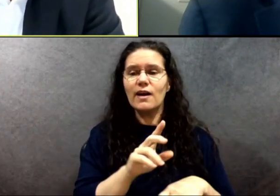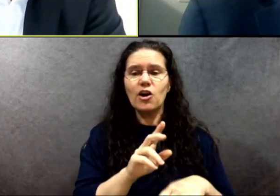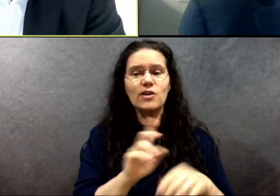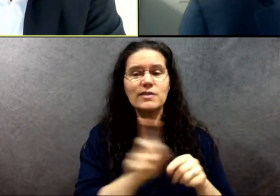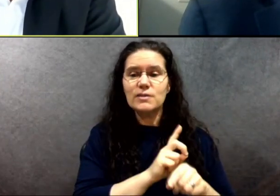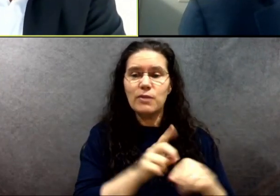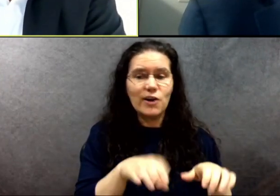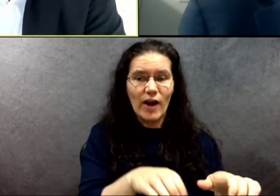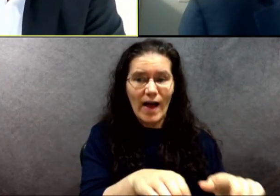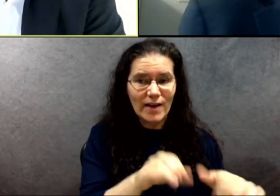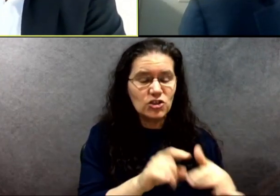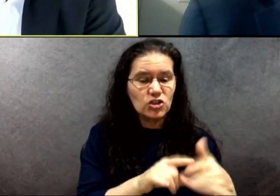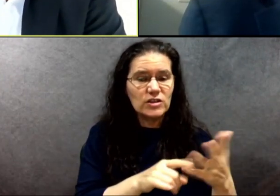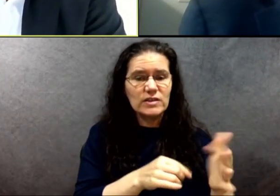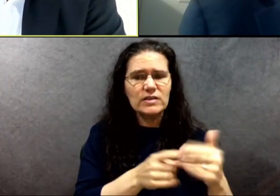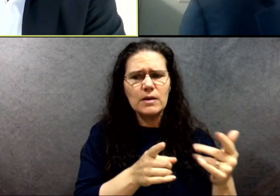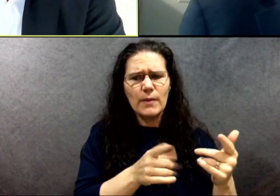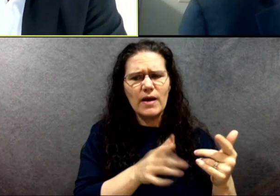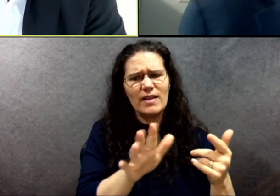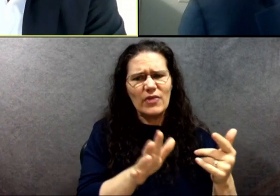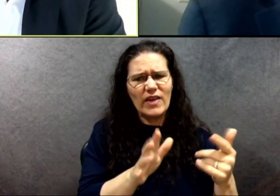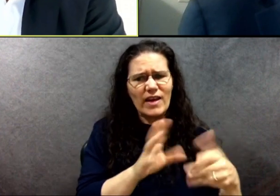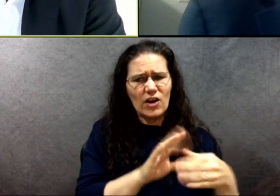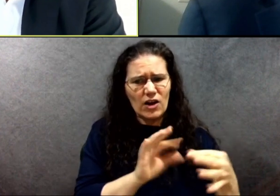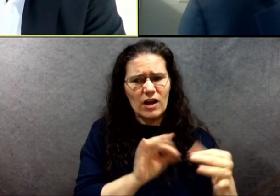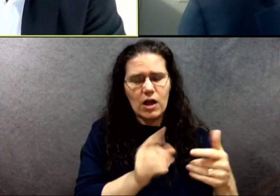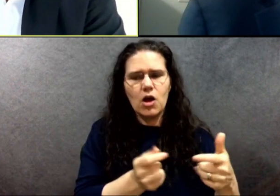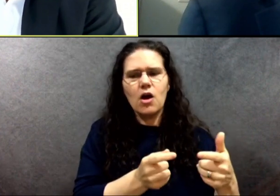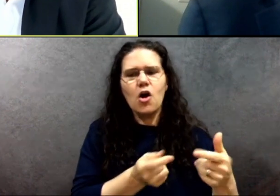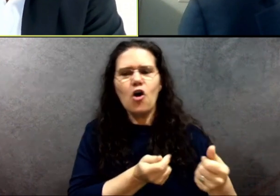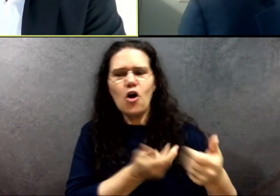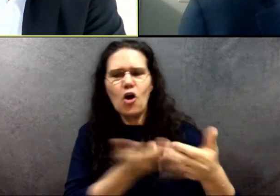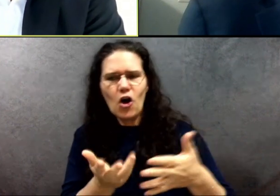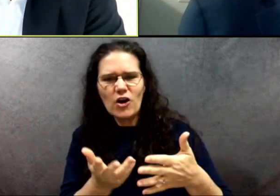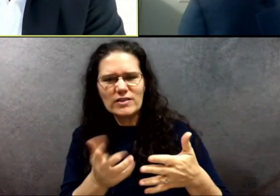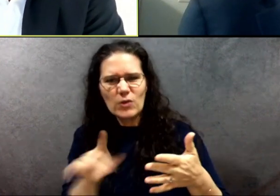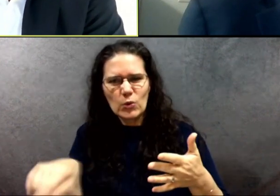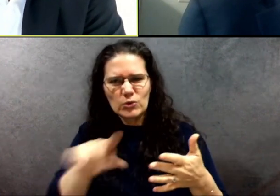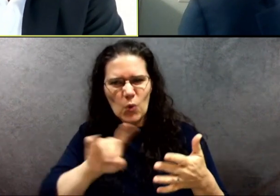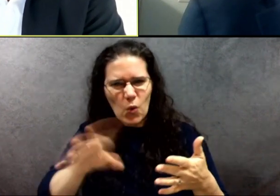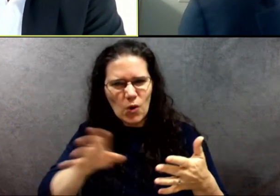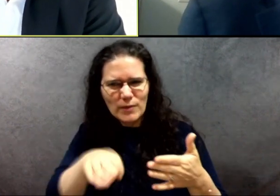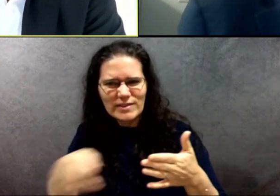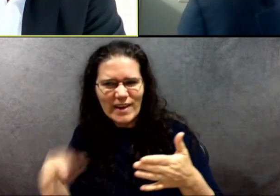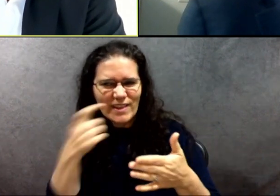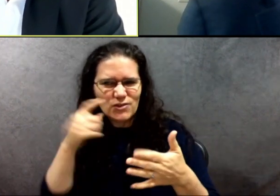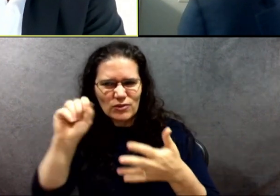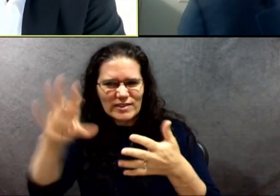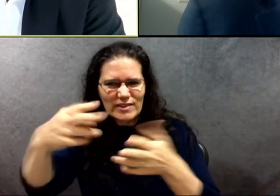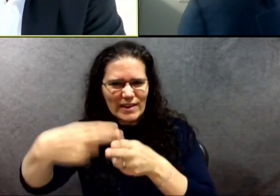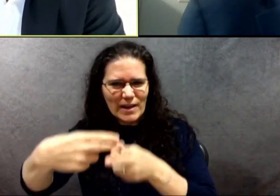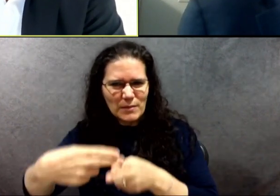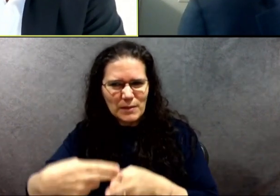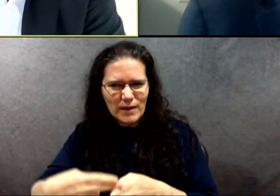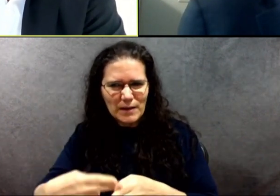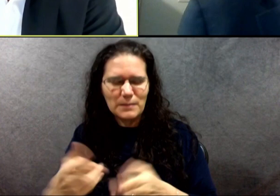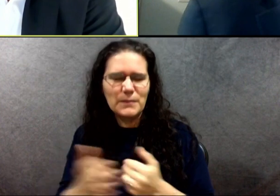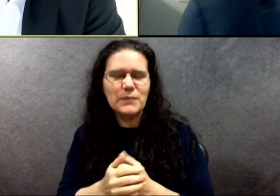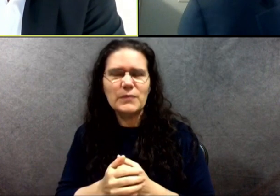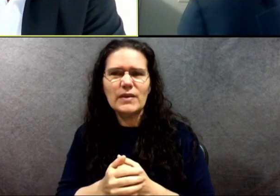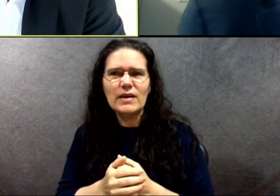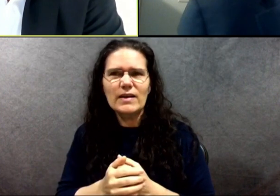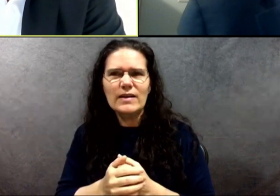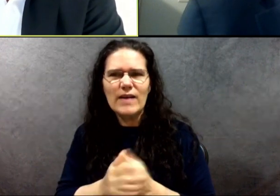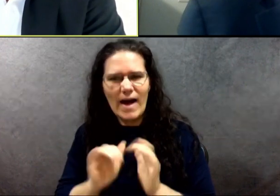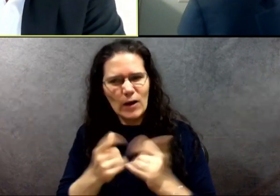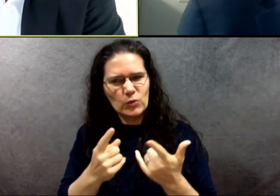deaths that I just talked about? Um, you don't have a, apparently, and I don't know your police record. Uh, I can